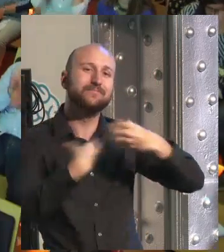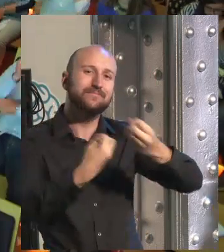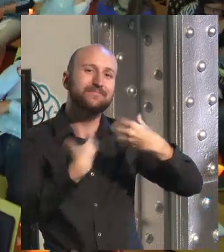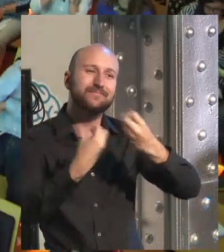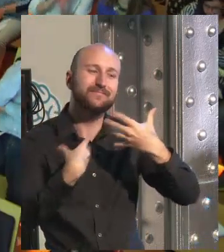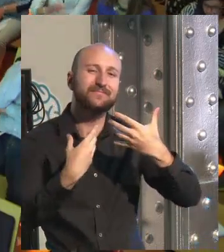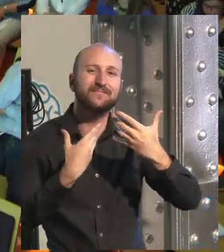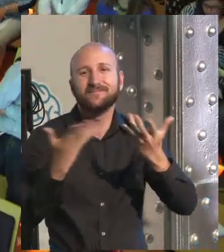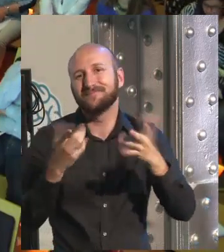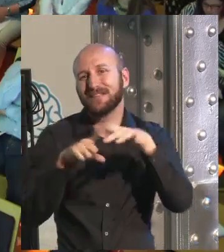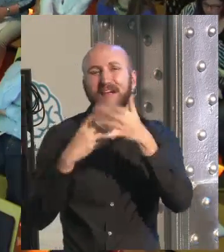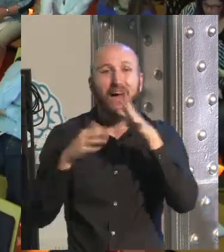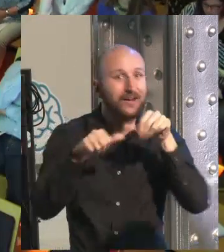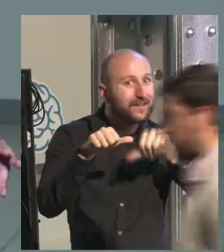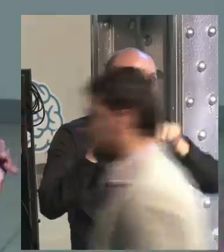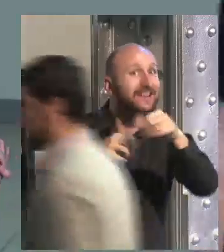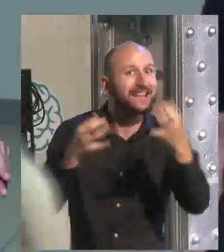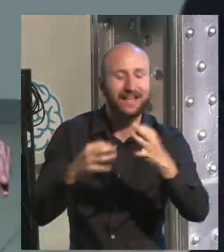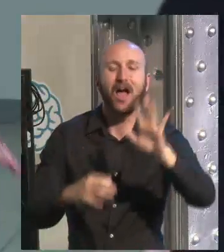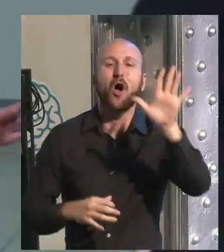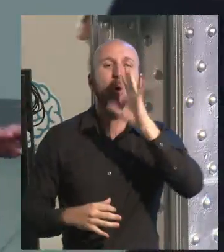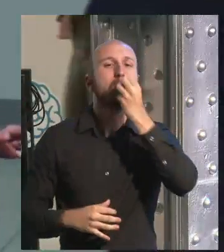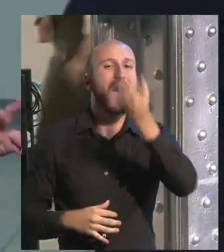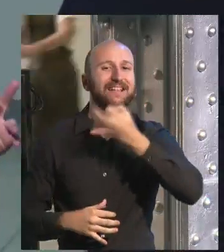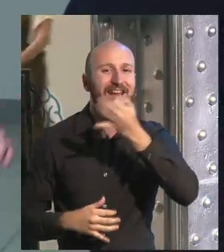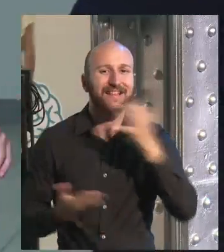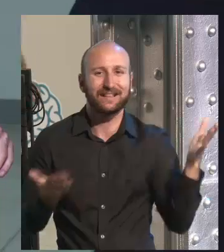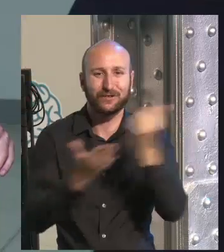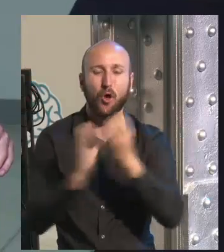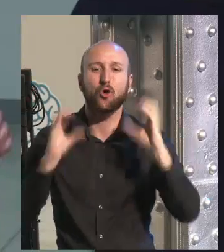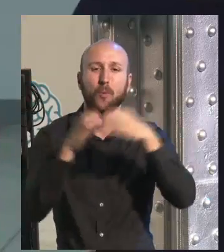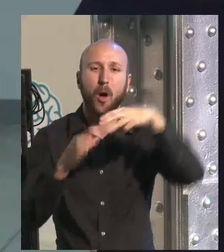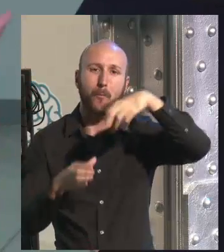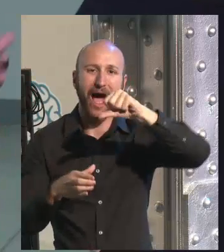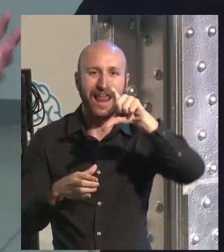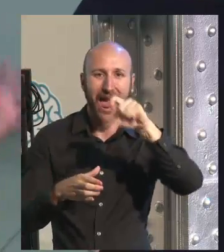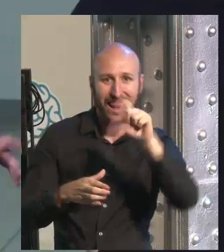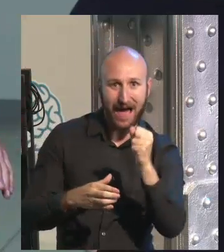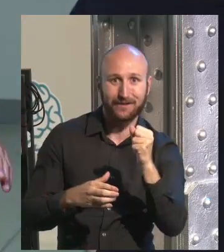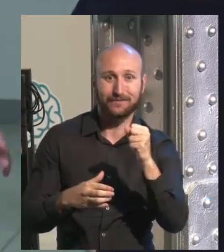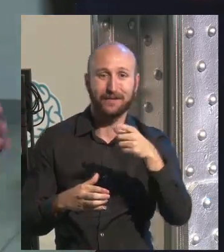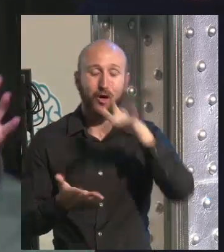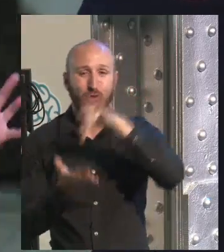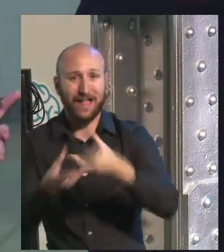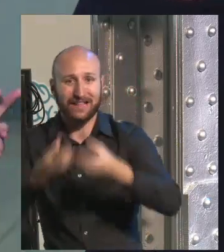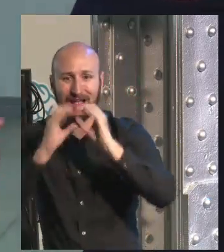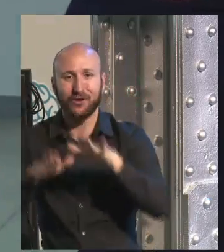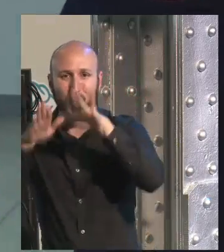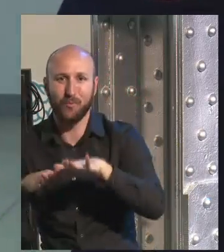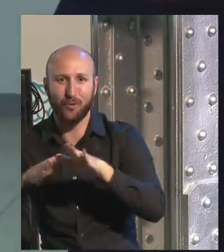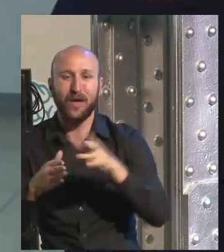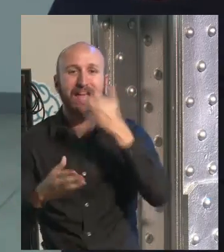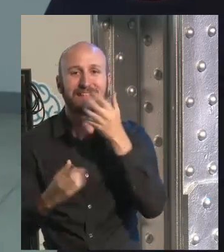And they will be with us. Good afternoon, everyone. We are